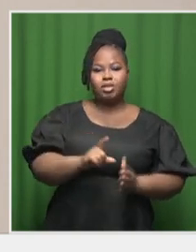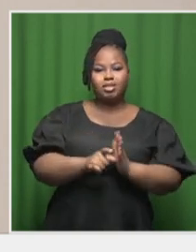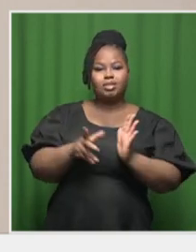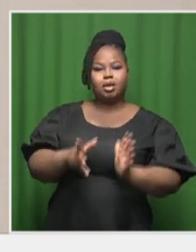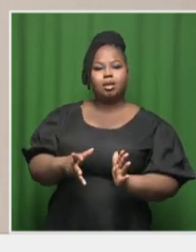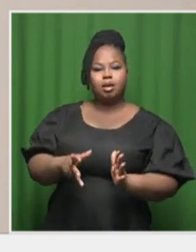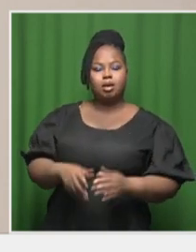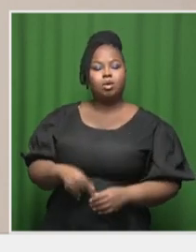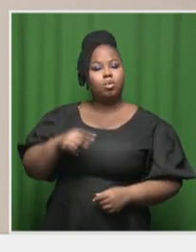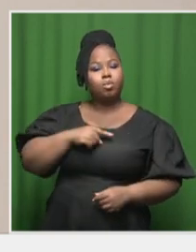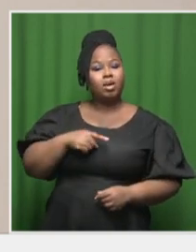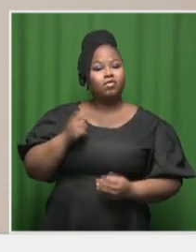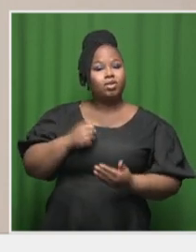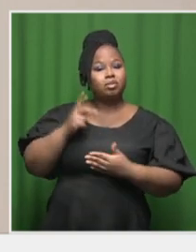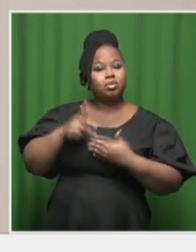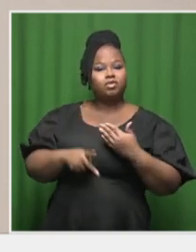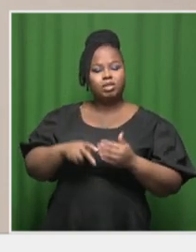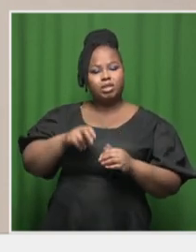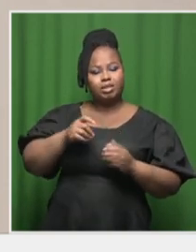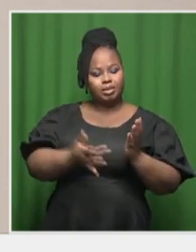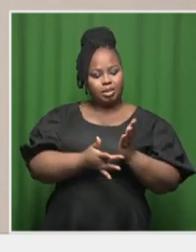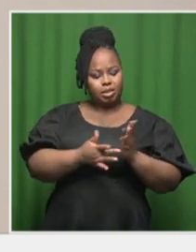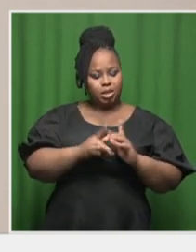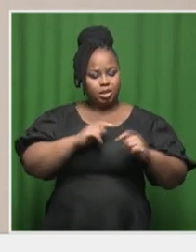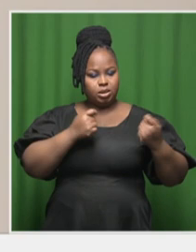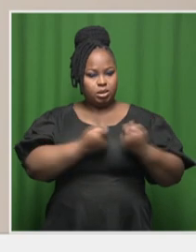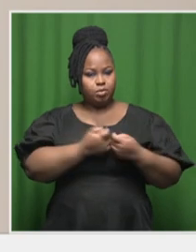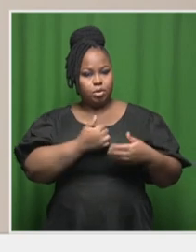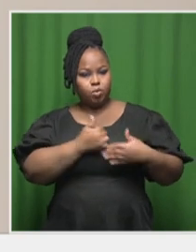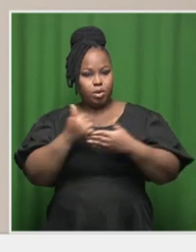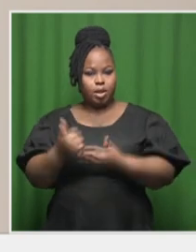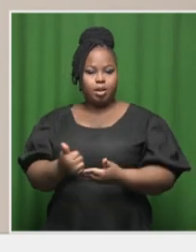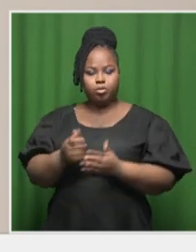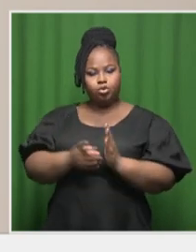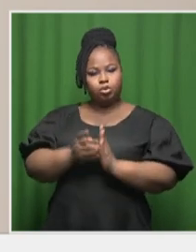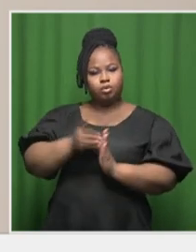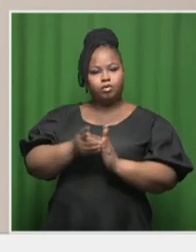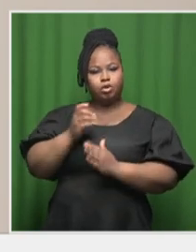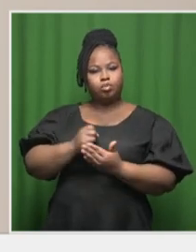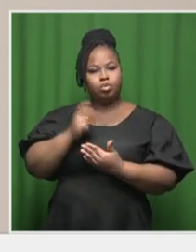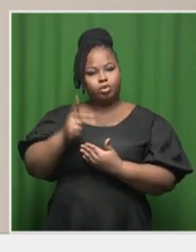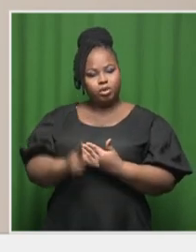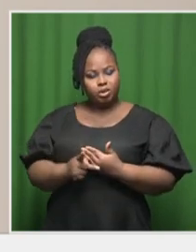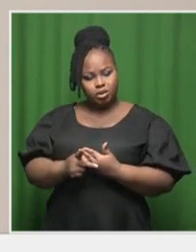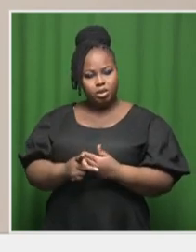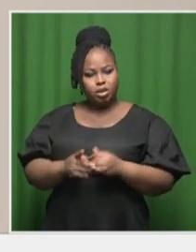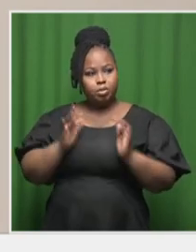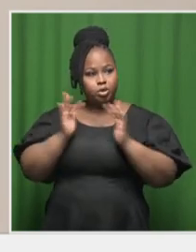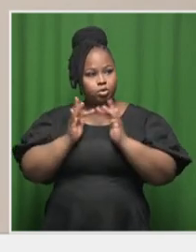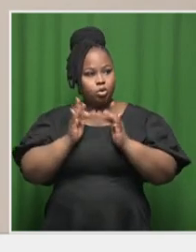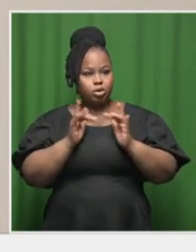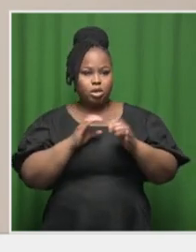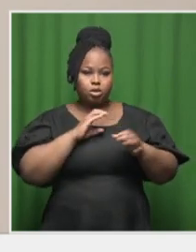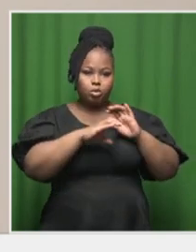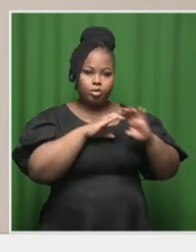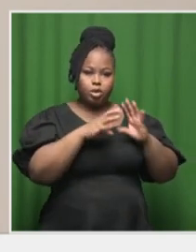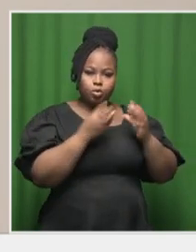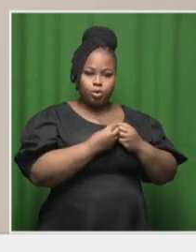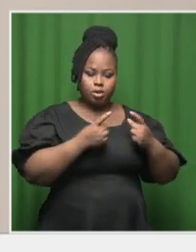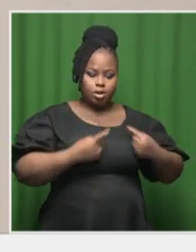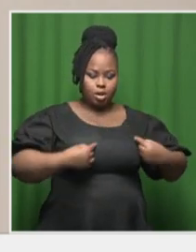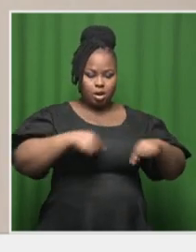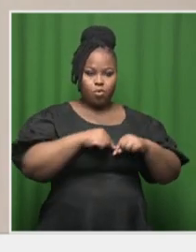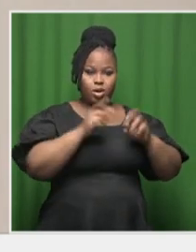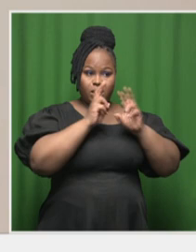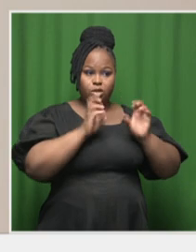for this project, you need a technical team that assists you in developing this project and they interface with our technical teams. How you